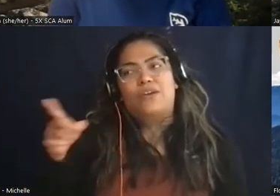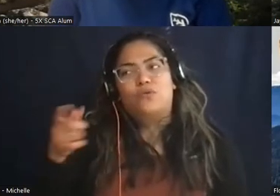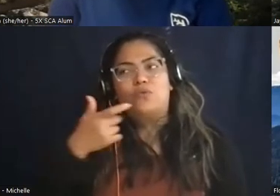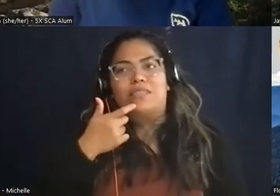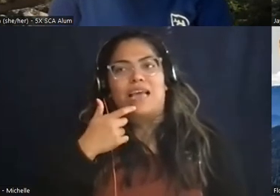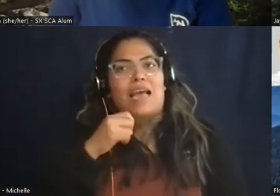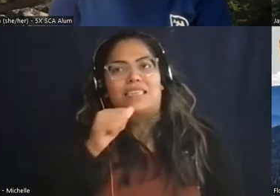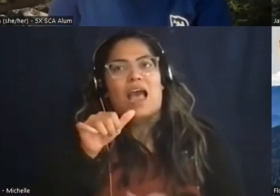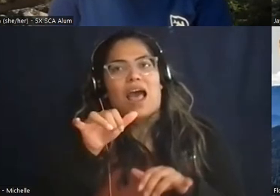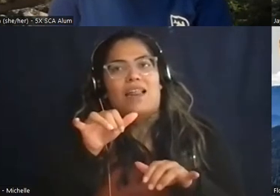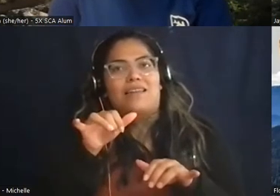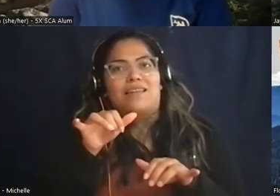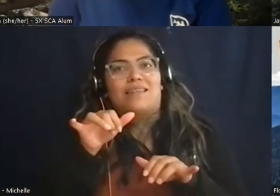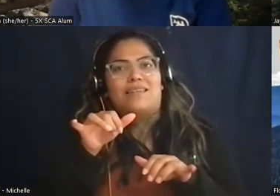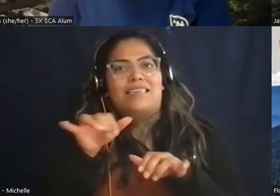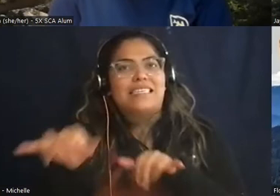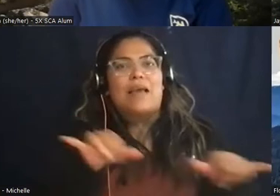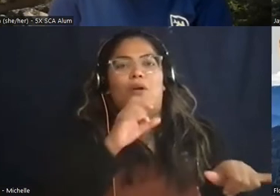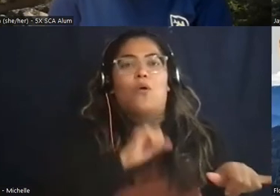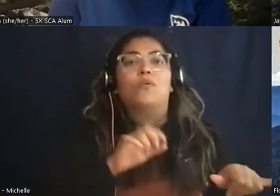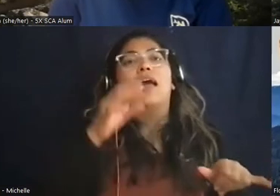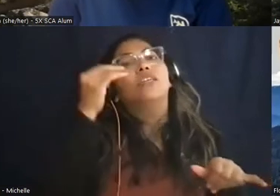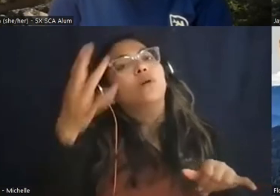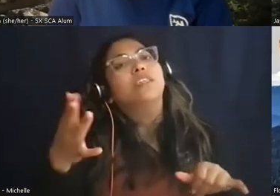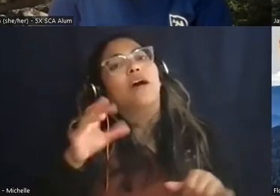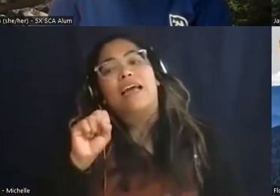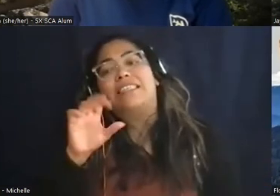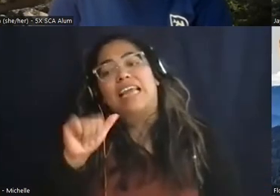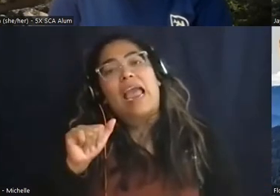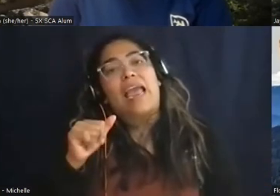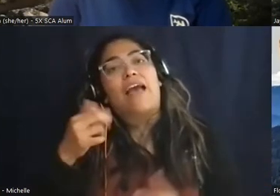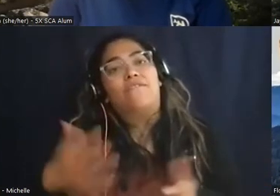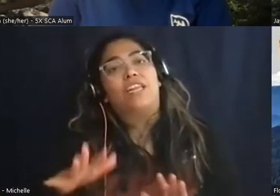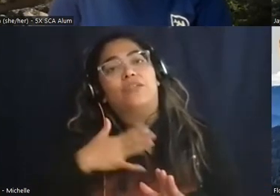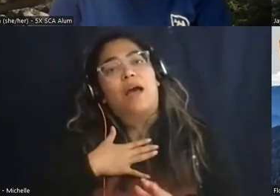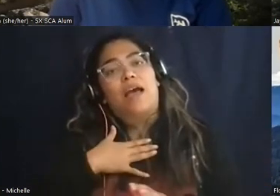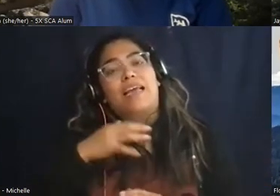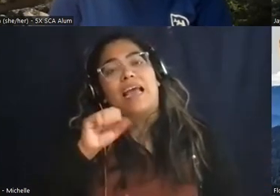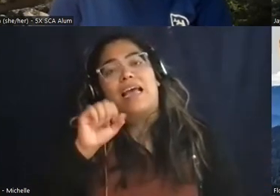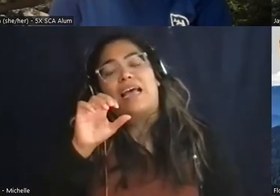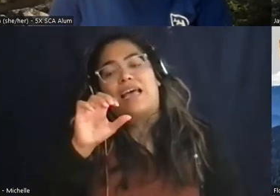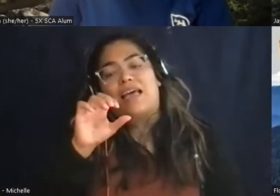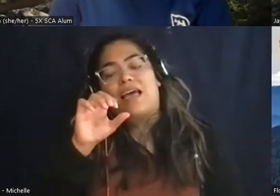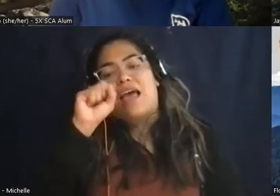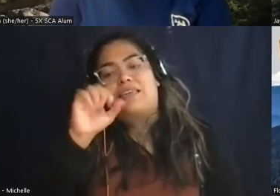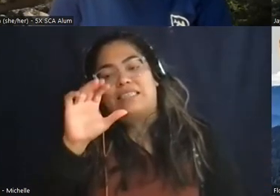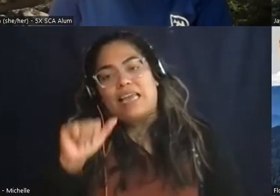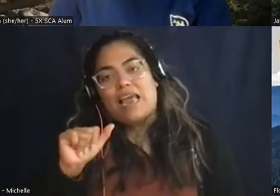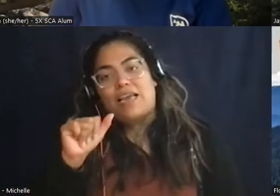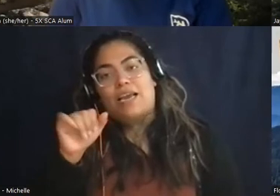also like this date that i did my sca internship in 2015 and i actually also